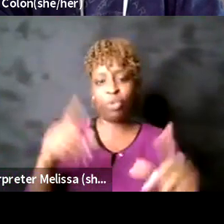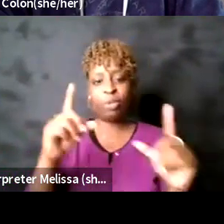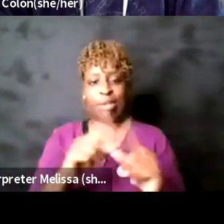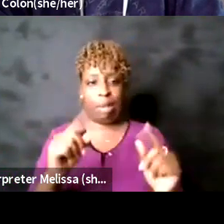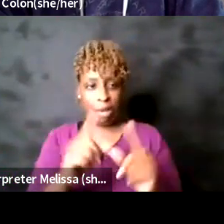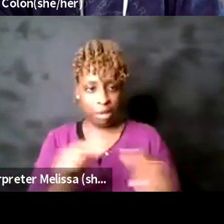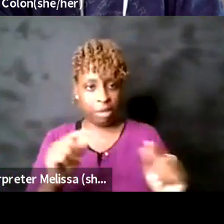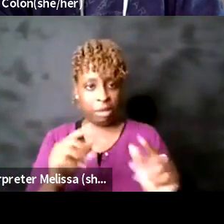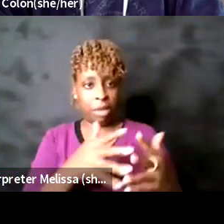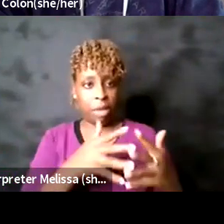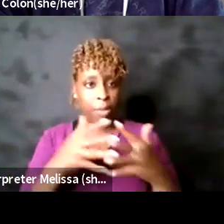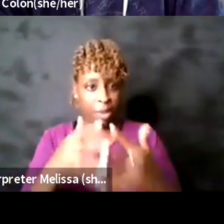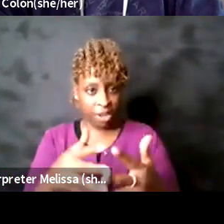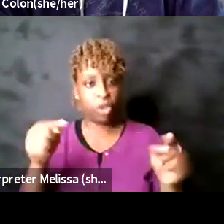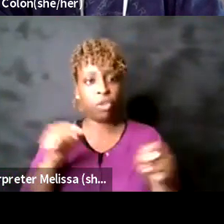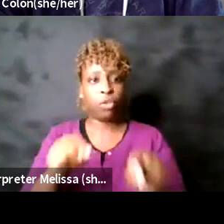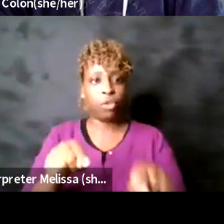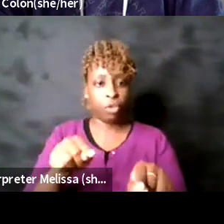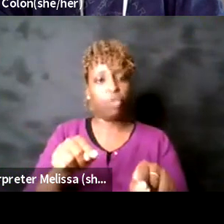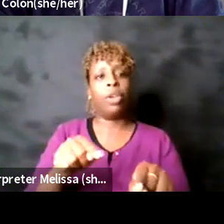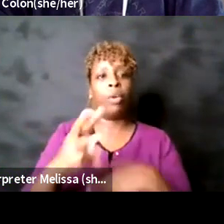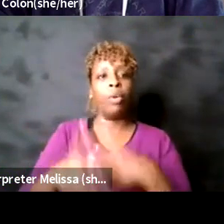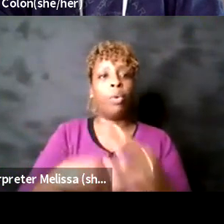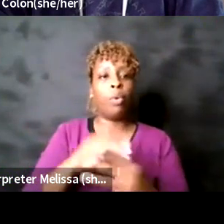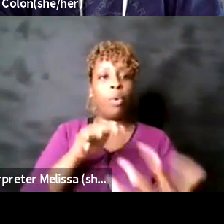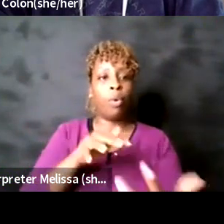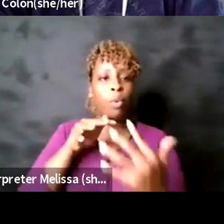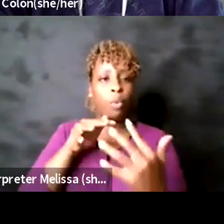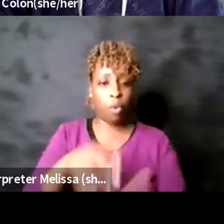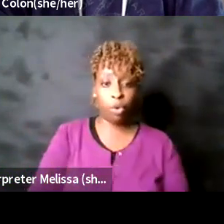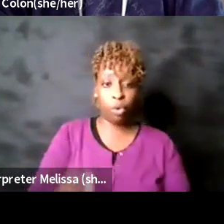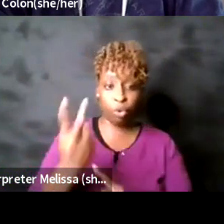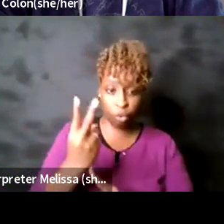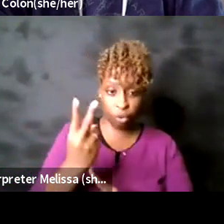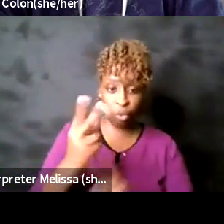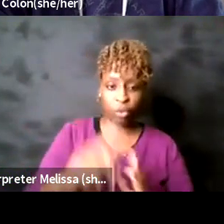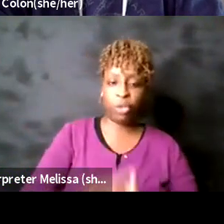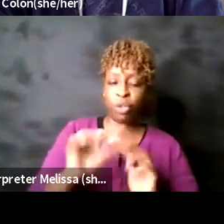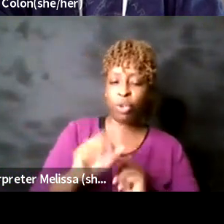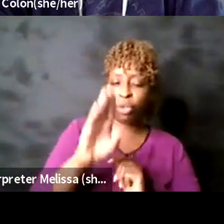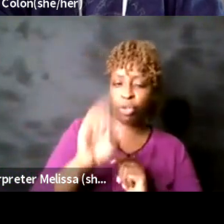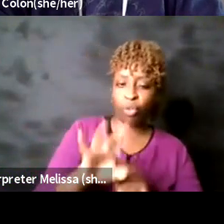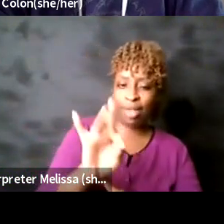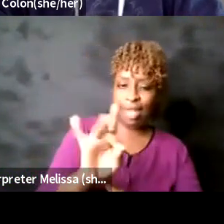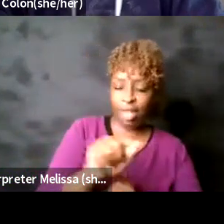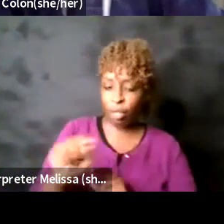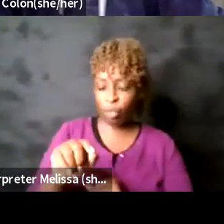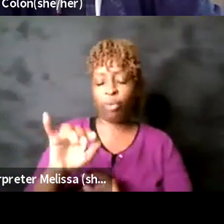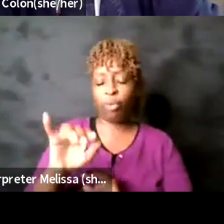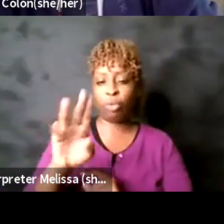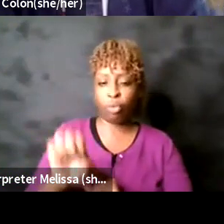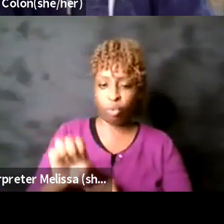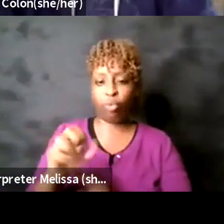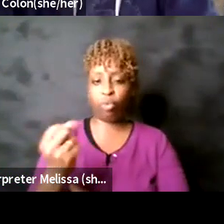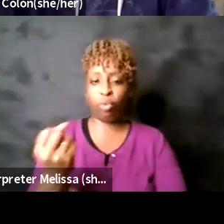um goes into preview june 8th opens june 12th runs uh through the month of june i think uh july 3rd is our closing